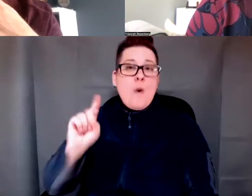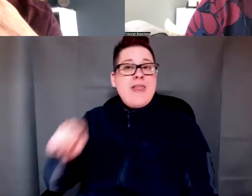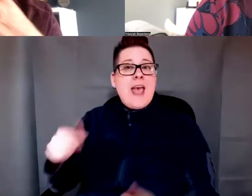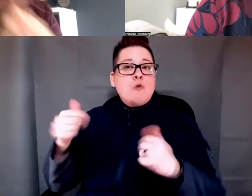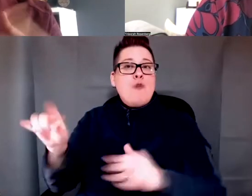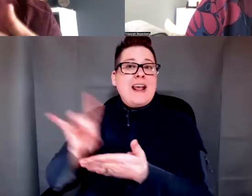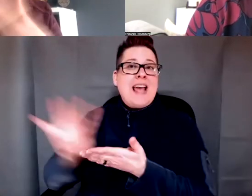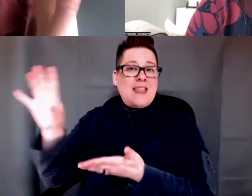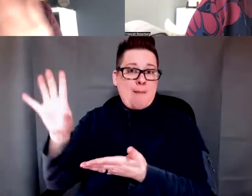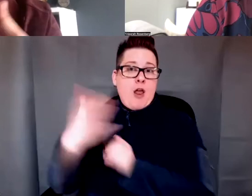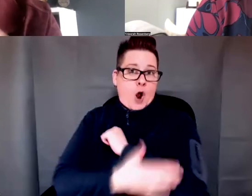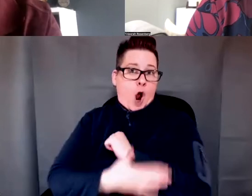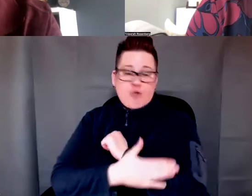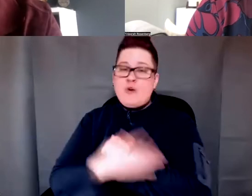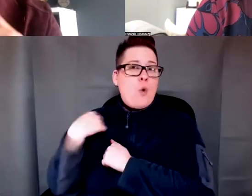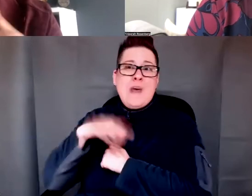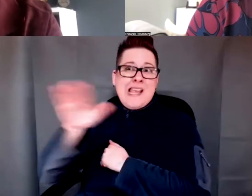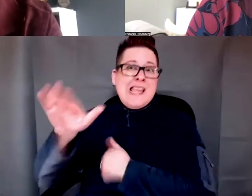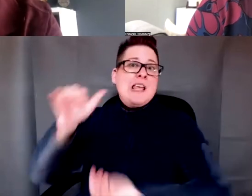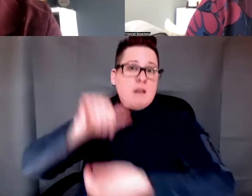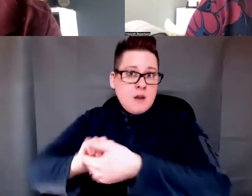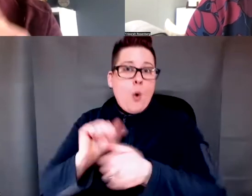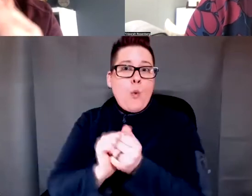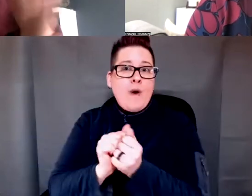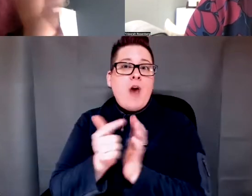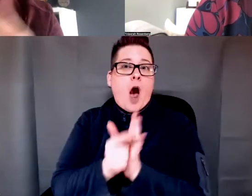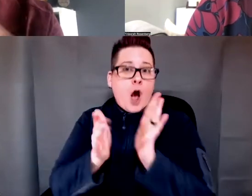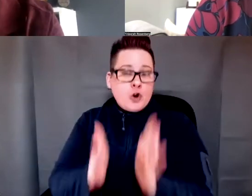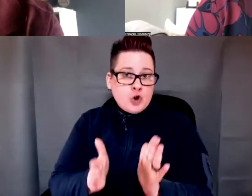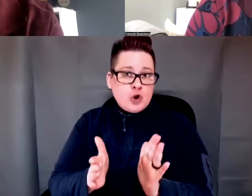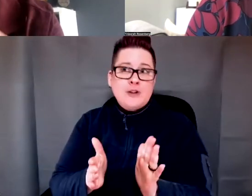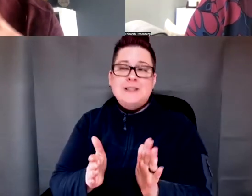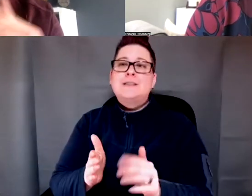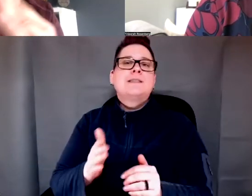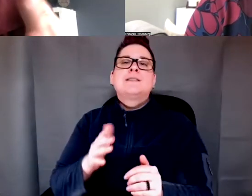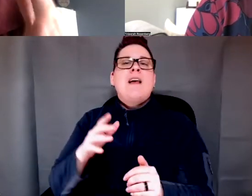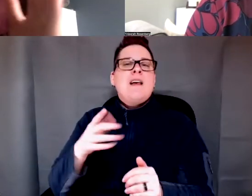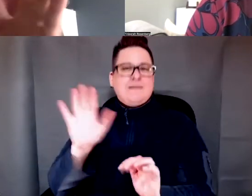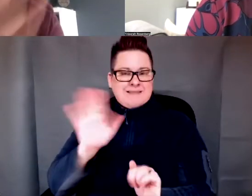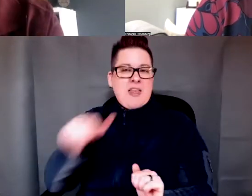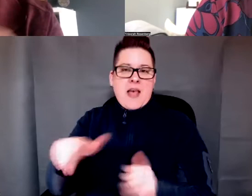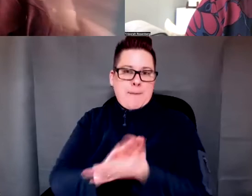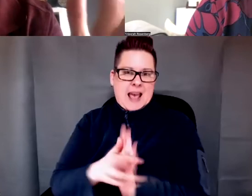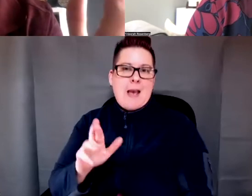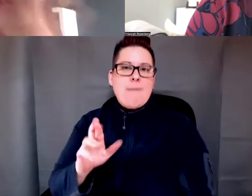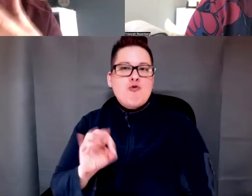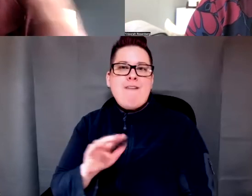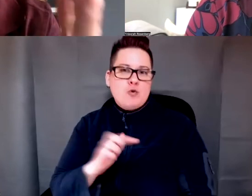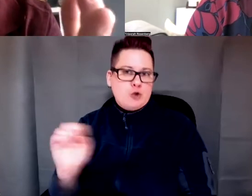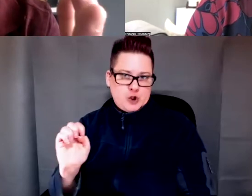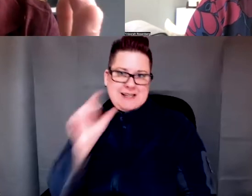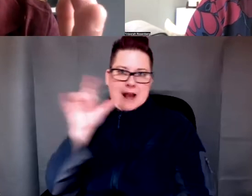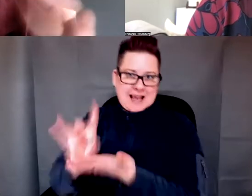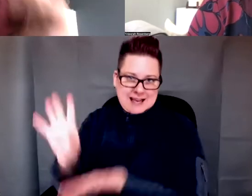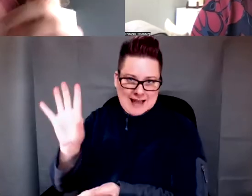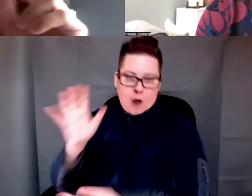with attorneys and stop. And actually those cases become cases of refugees. And when they went to immigration